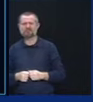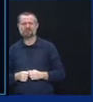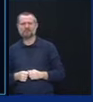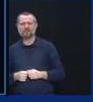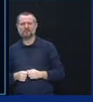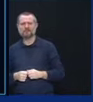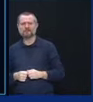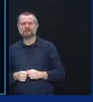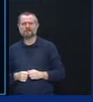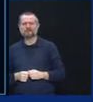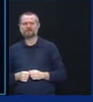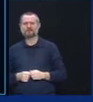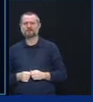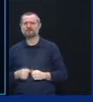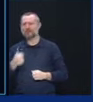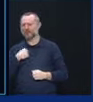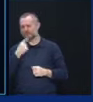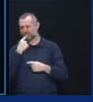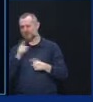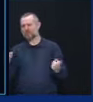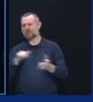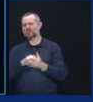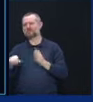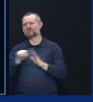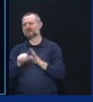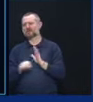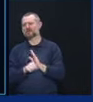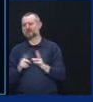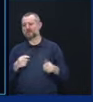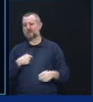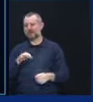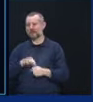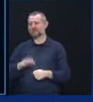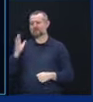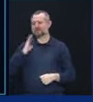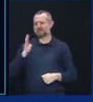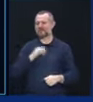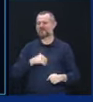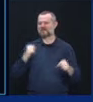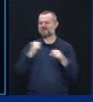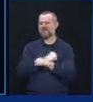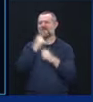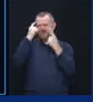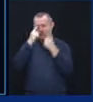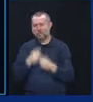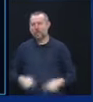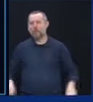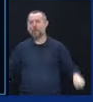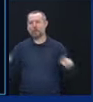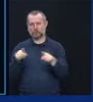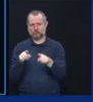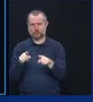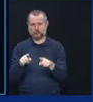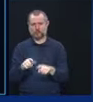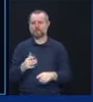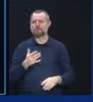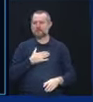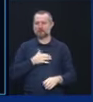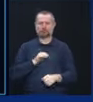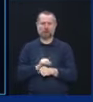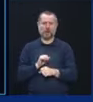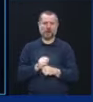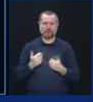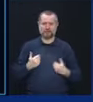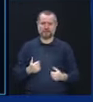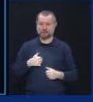I said to the people of the state of New York when I was first elected, I'm here to fight for you. That's my job. I was elected attorney